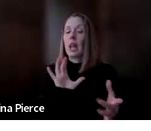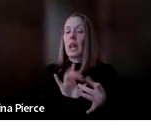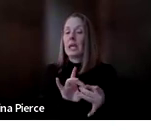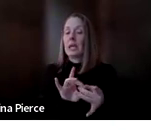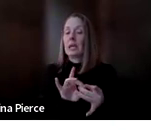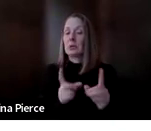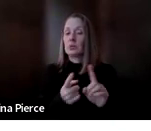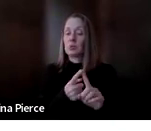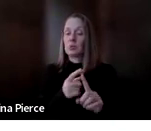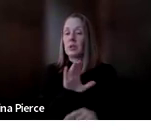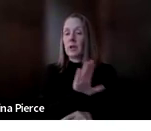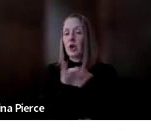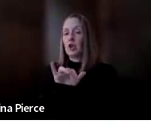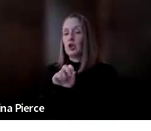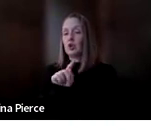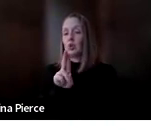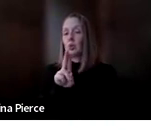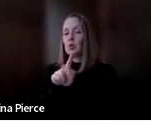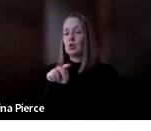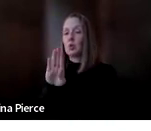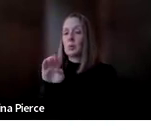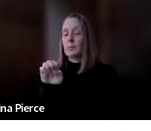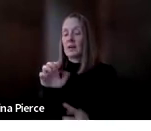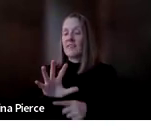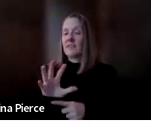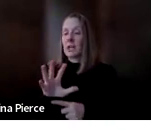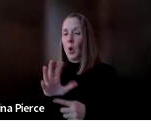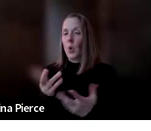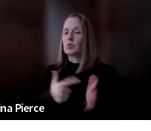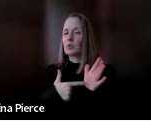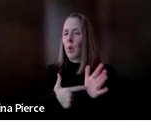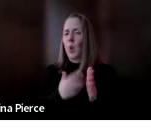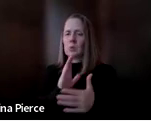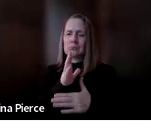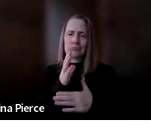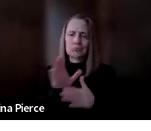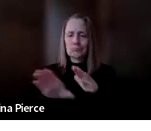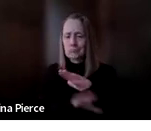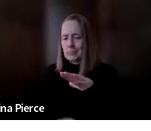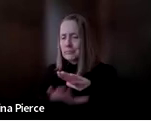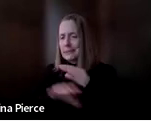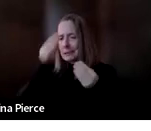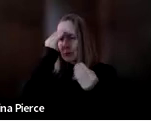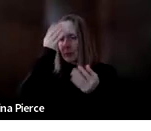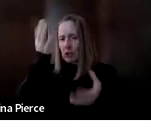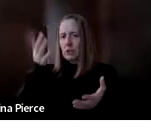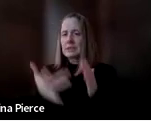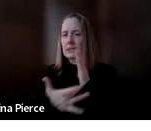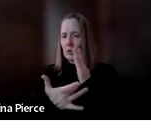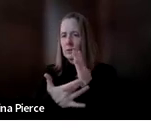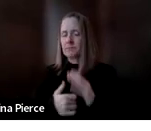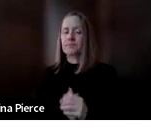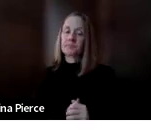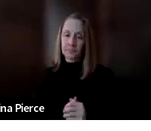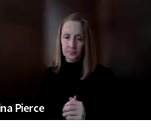one of their youtube videos that it does a really nice job explaining the basics of at or assistive technology um